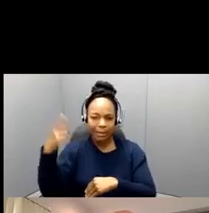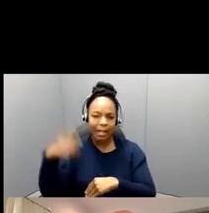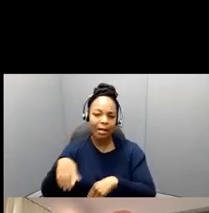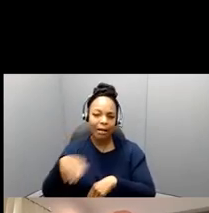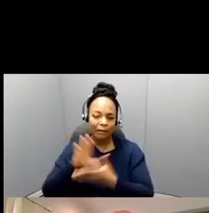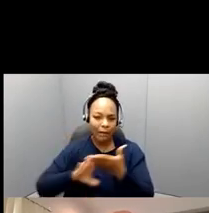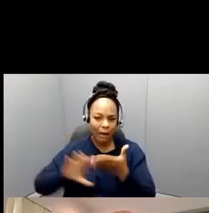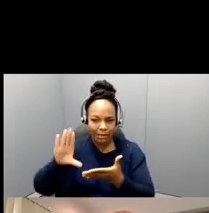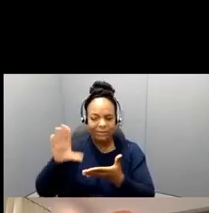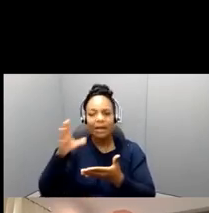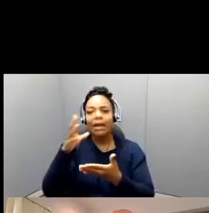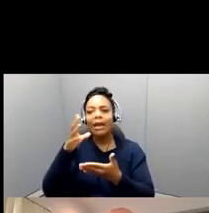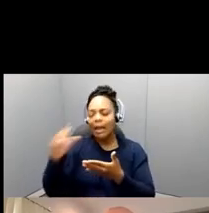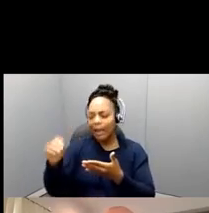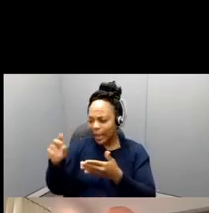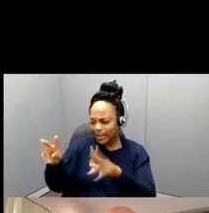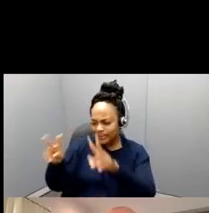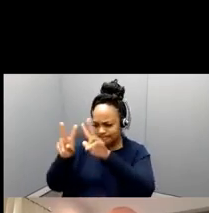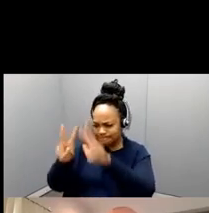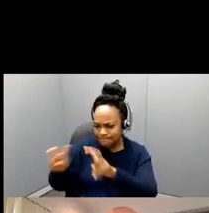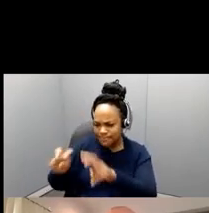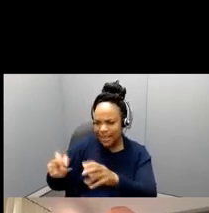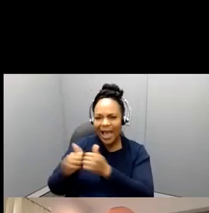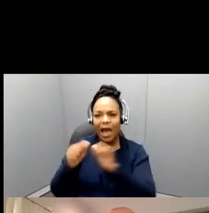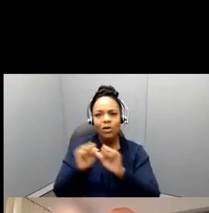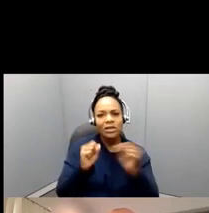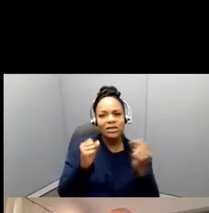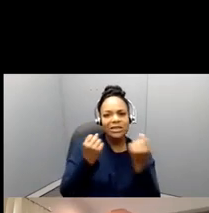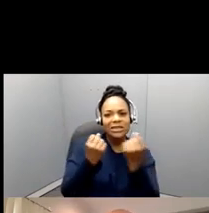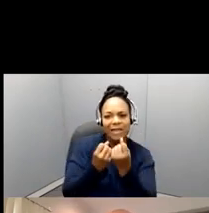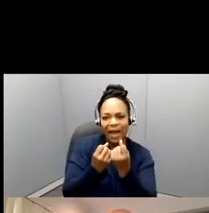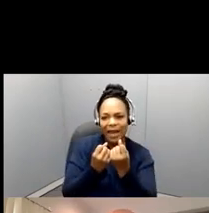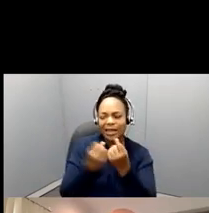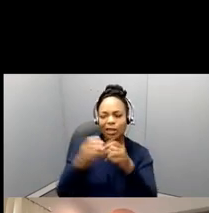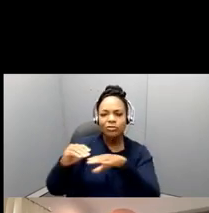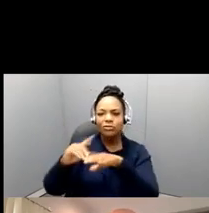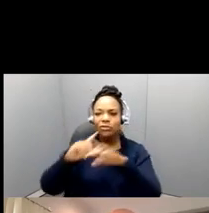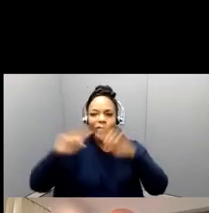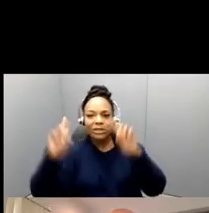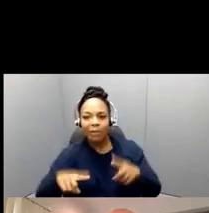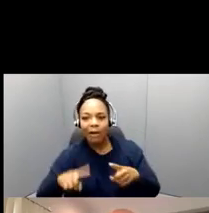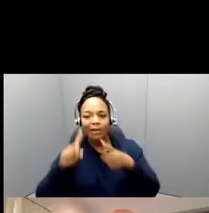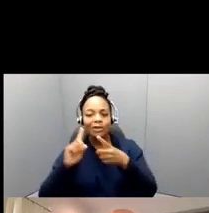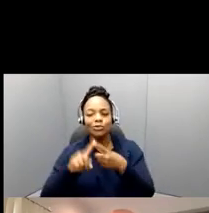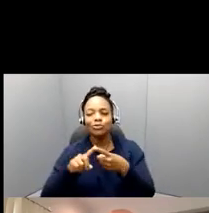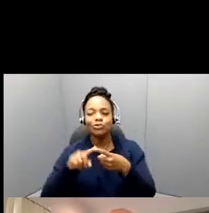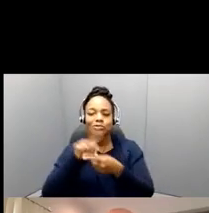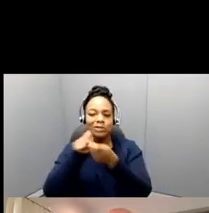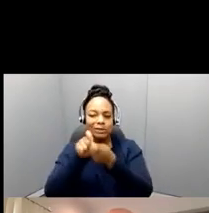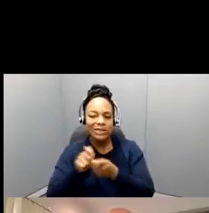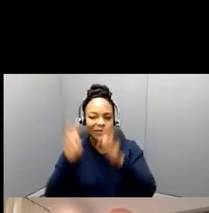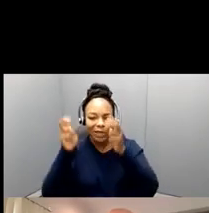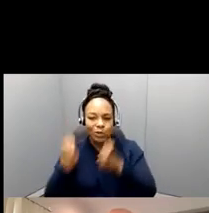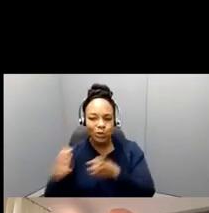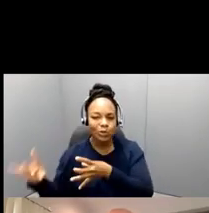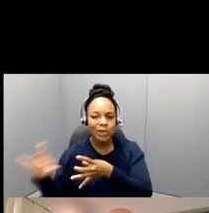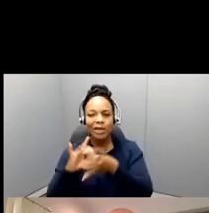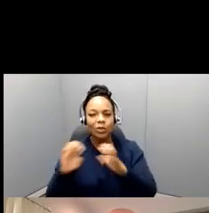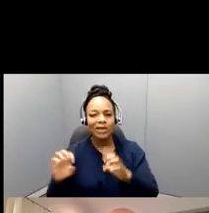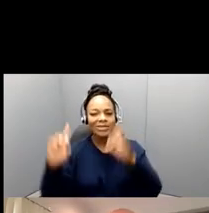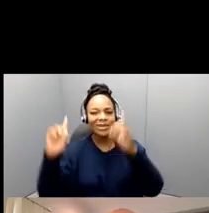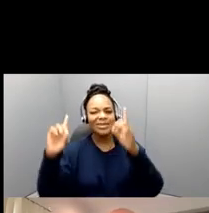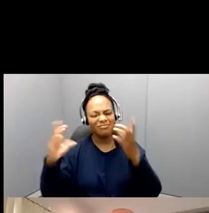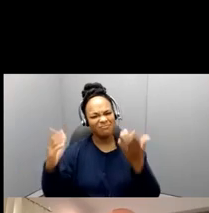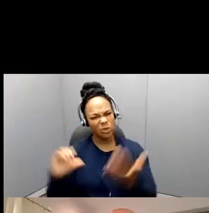to, um, specific issues in education, for example, things that they're seeing unique and novel, and that, again,